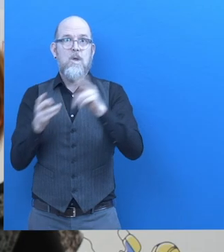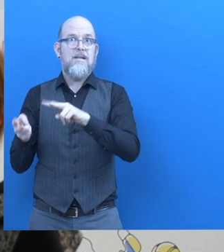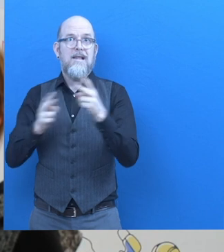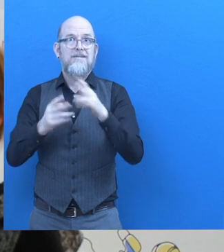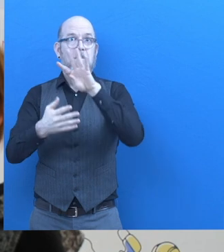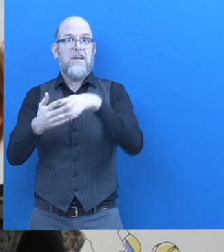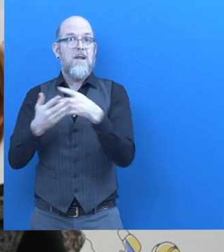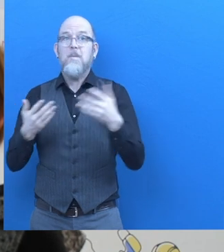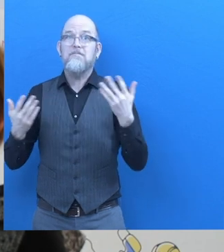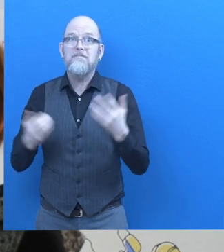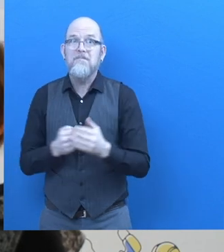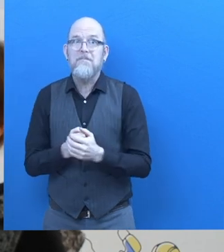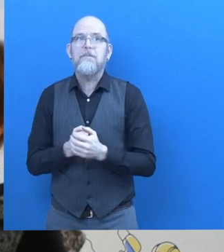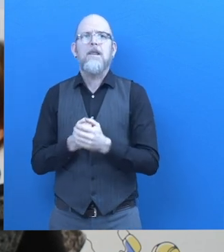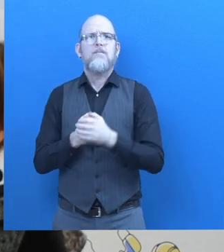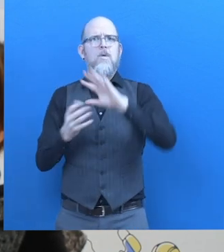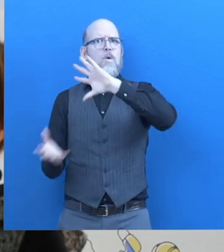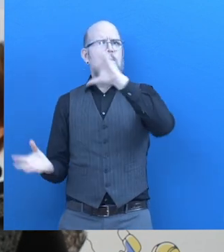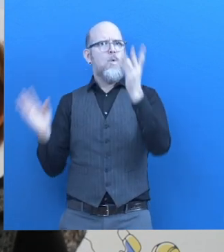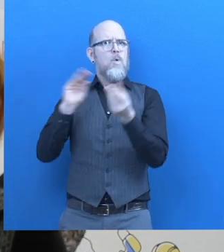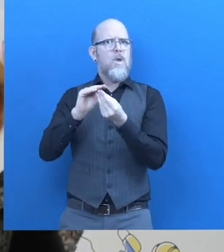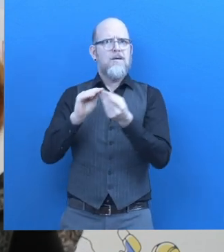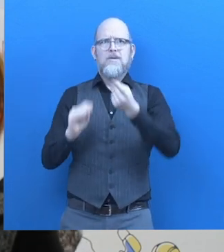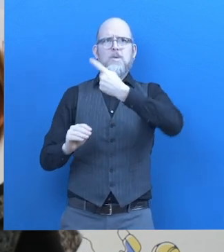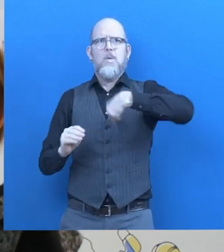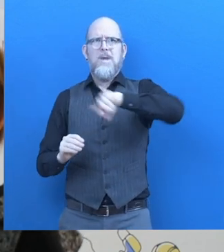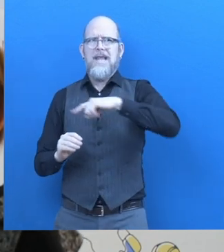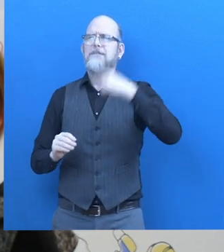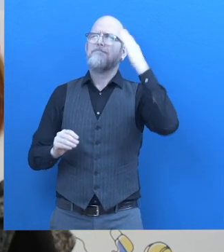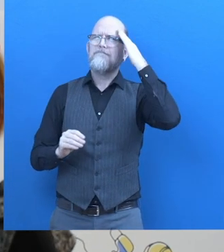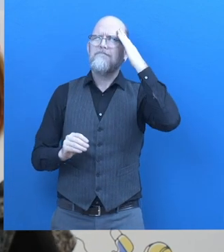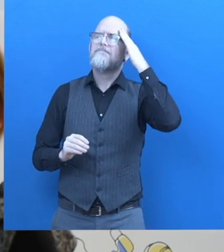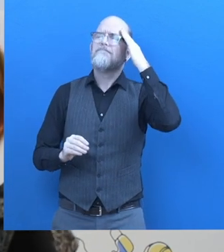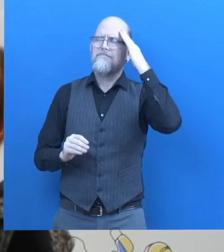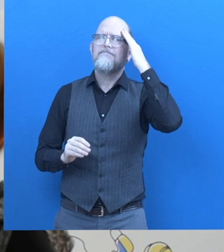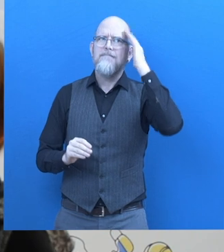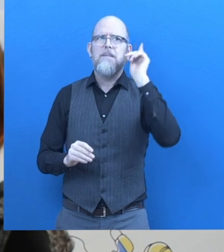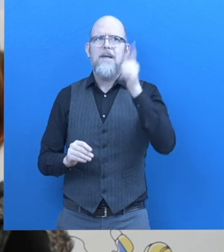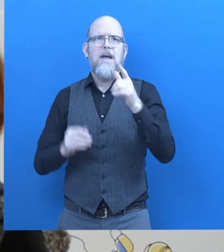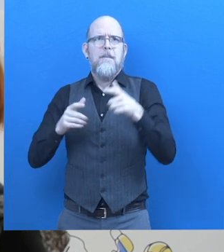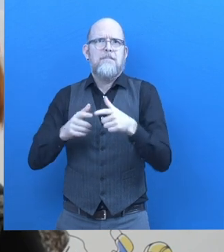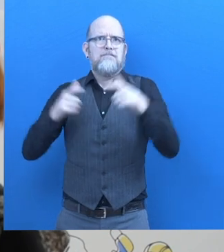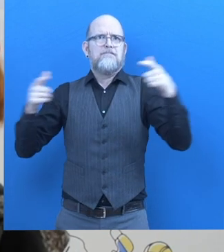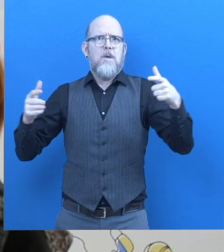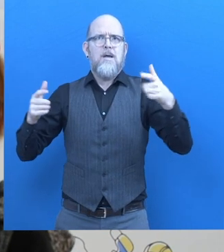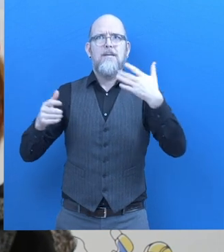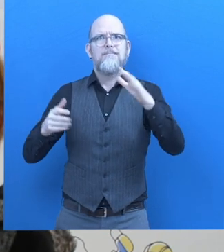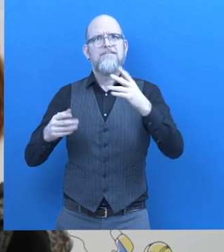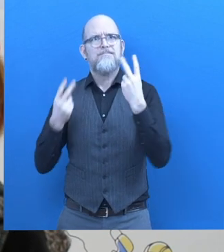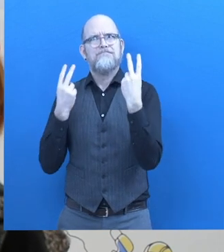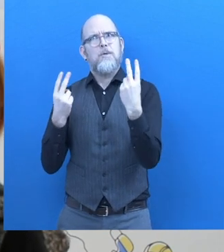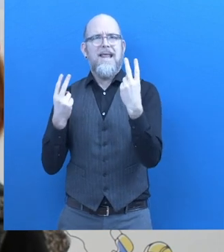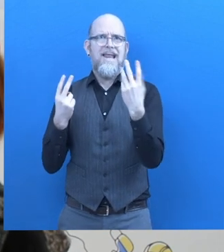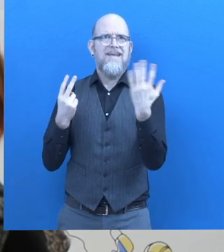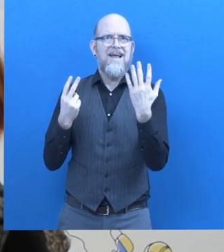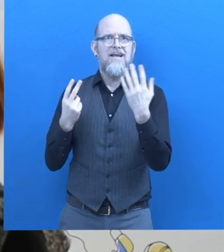In general, our idea and our findings and how to say a big area of follow-up activities is